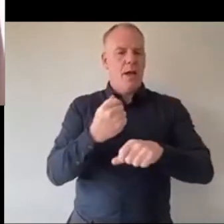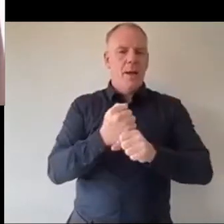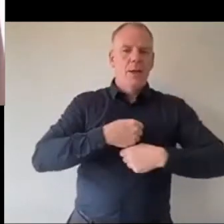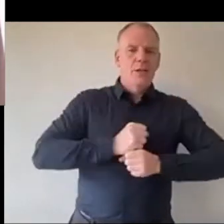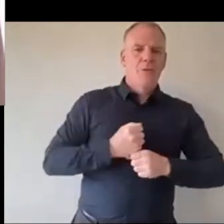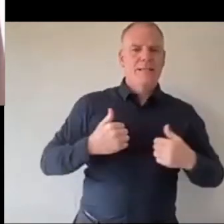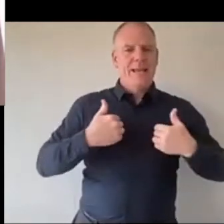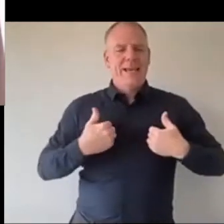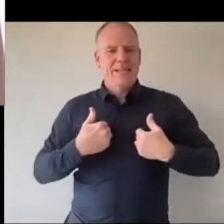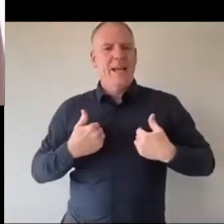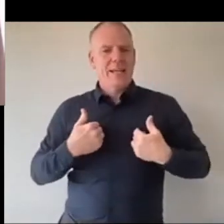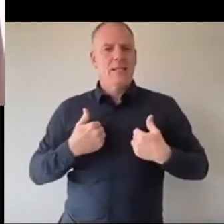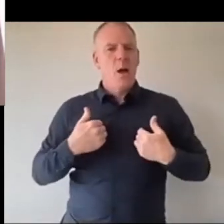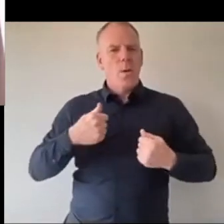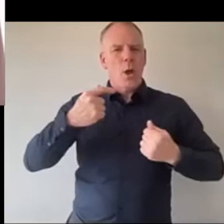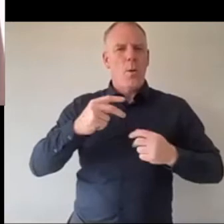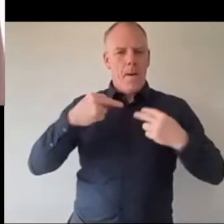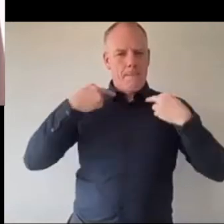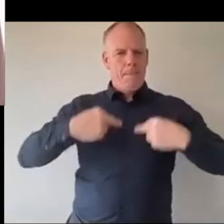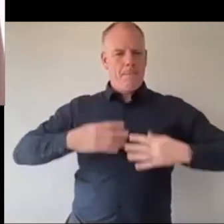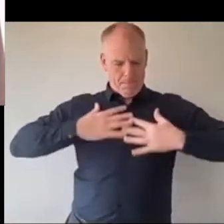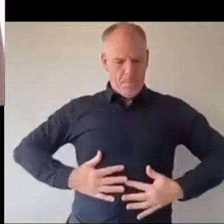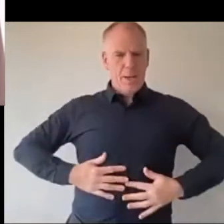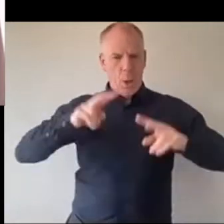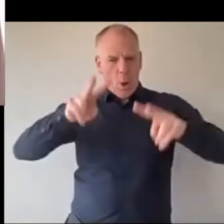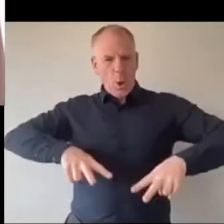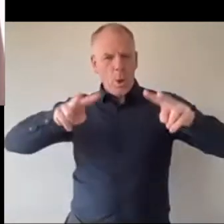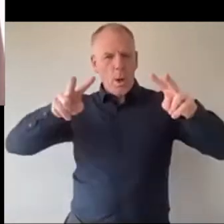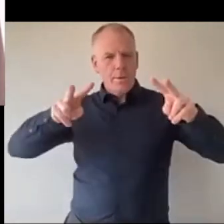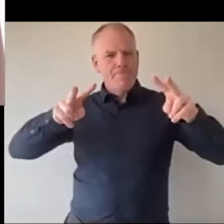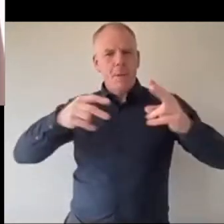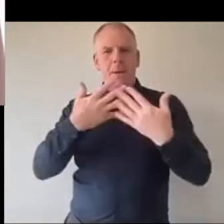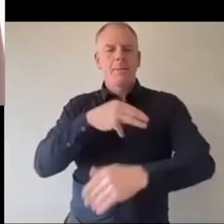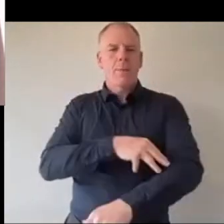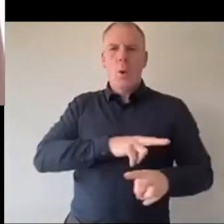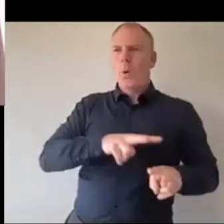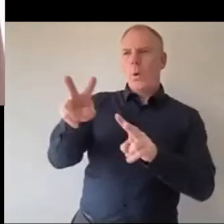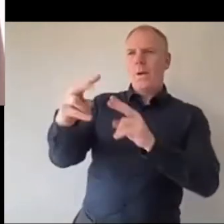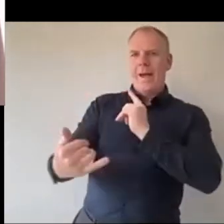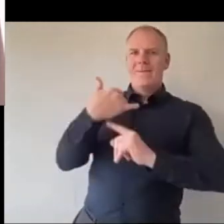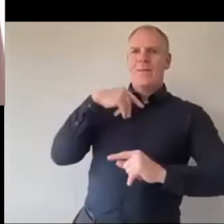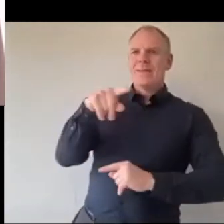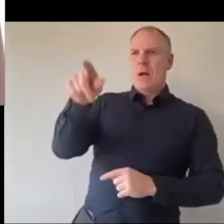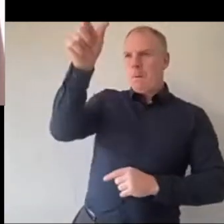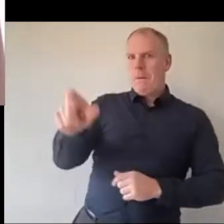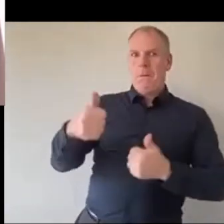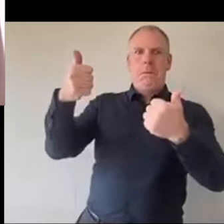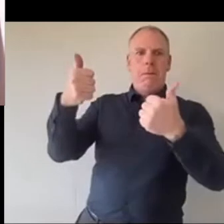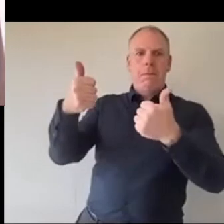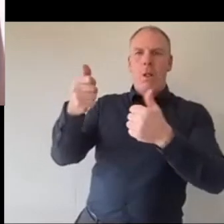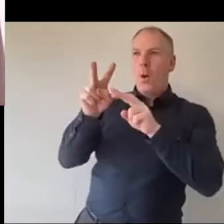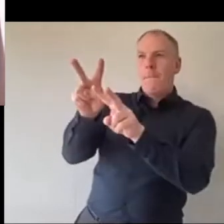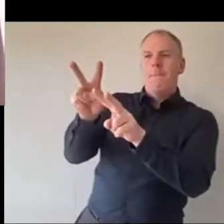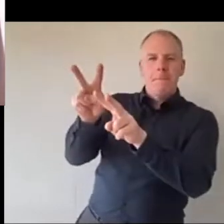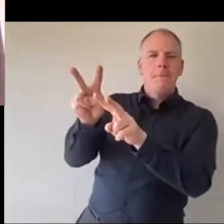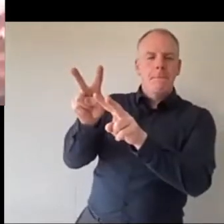is a massive problem and the people that we see as icons and influences in our world you know, nothing